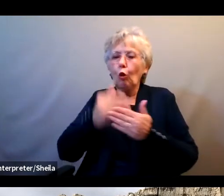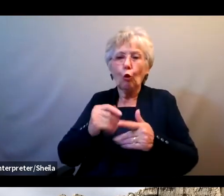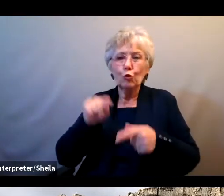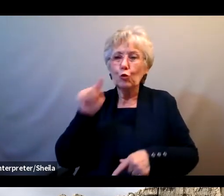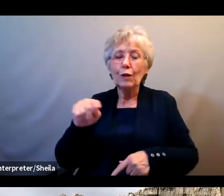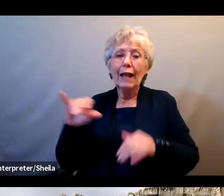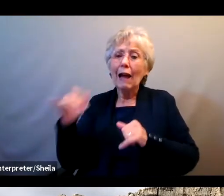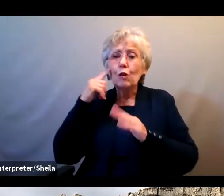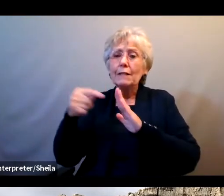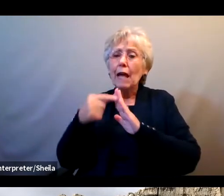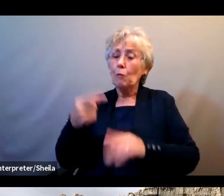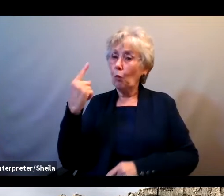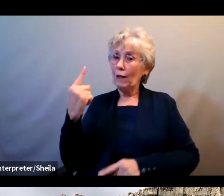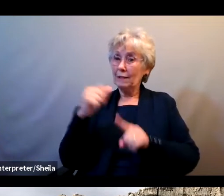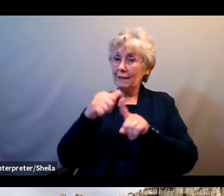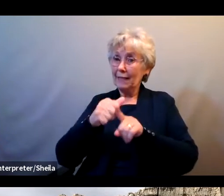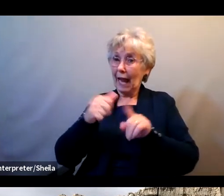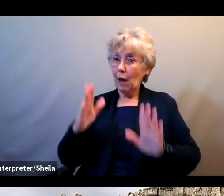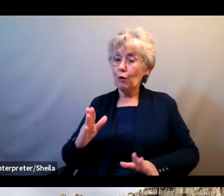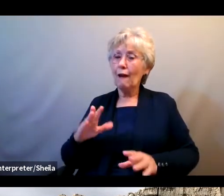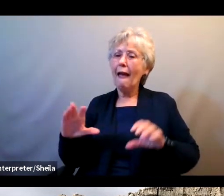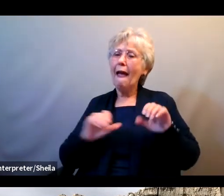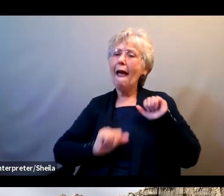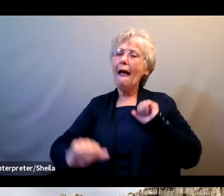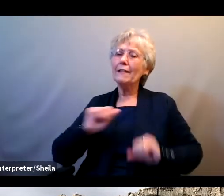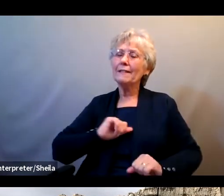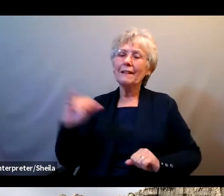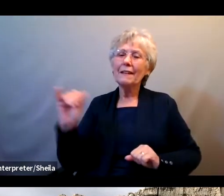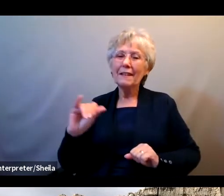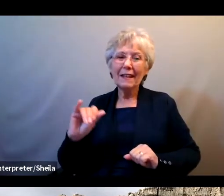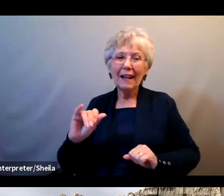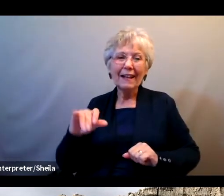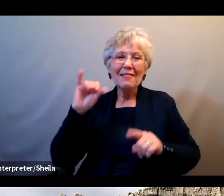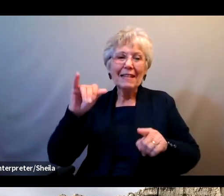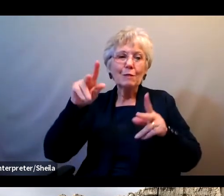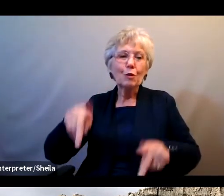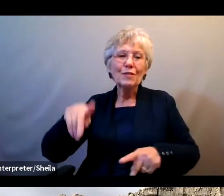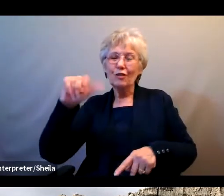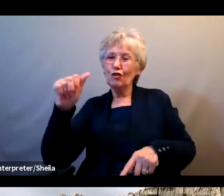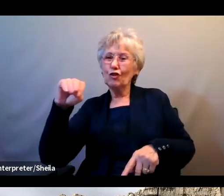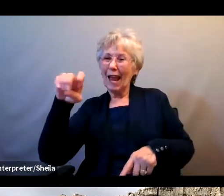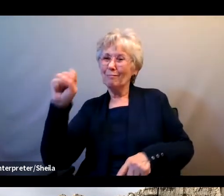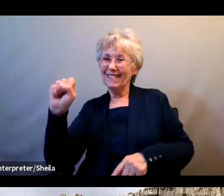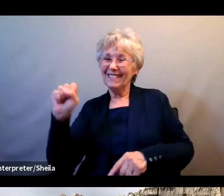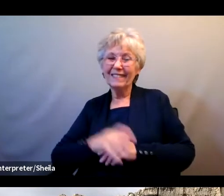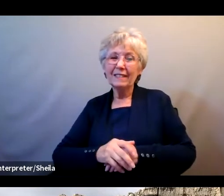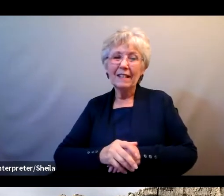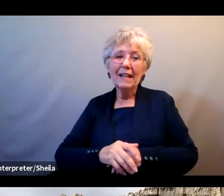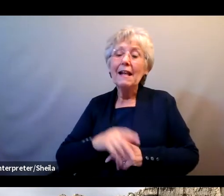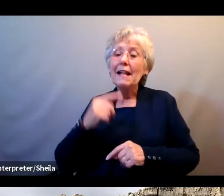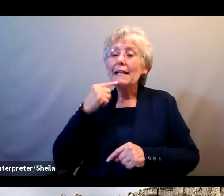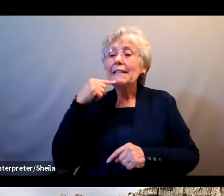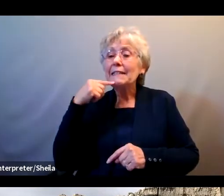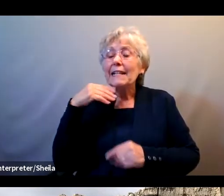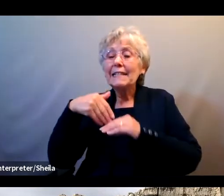as the sales steward day previously and sent instructions